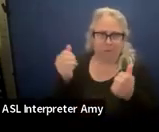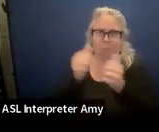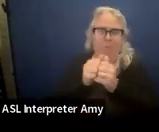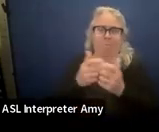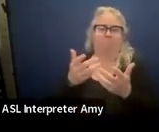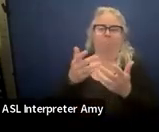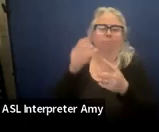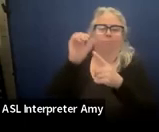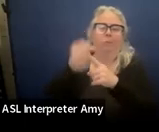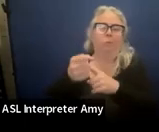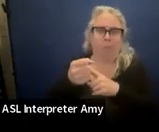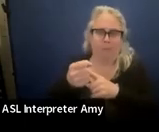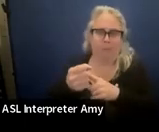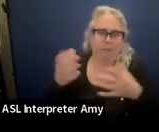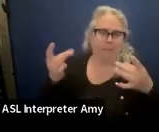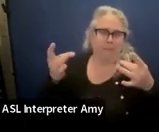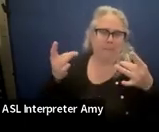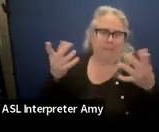into.